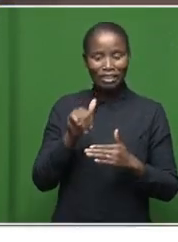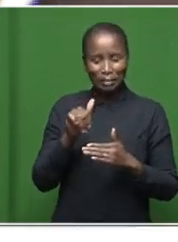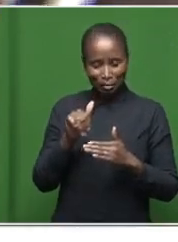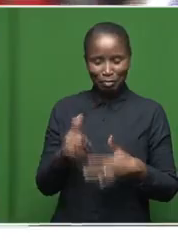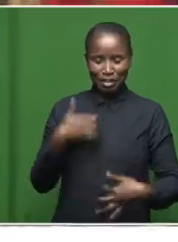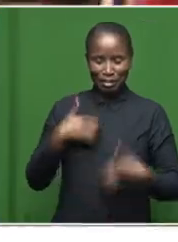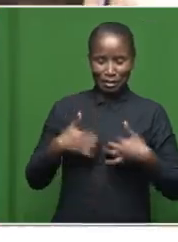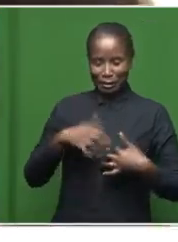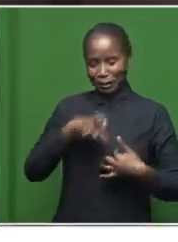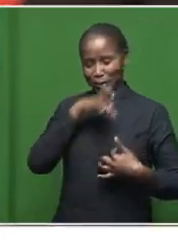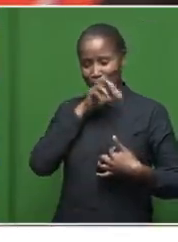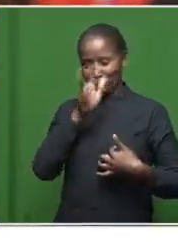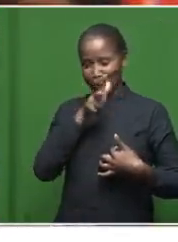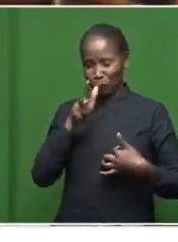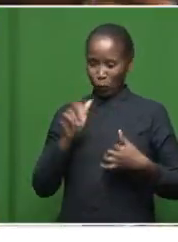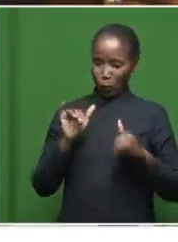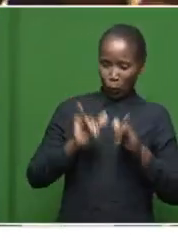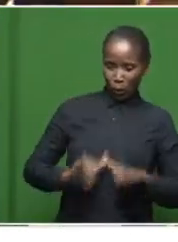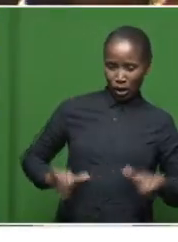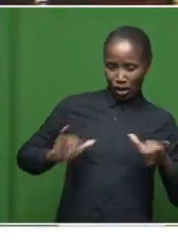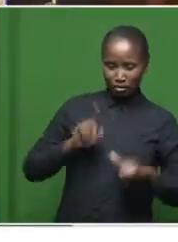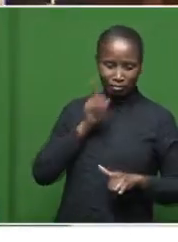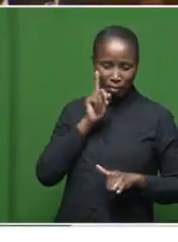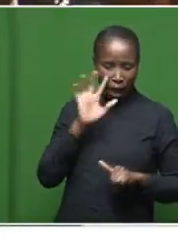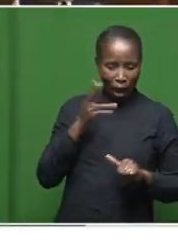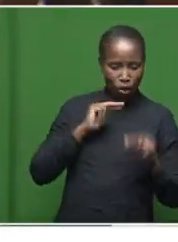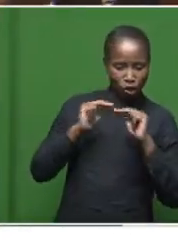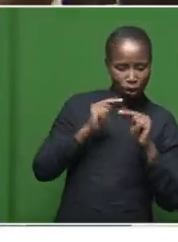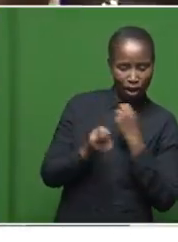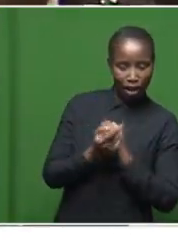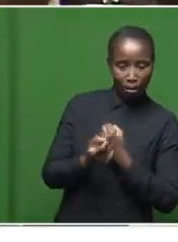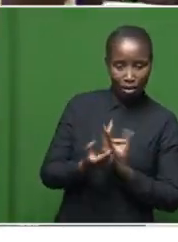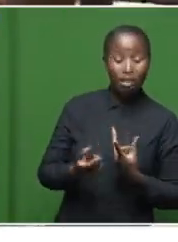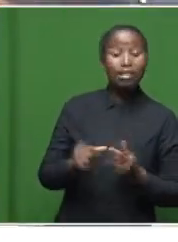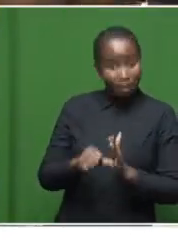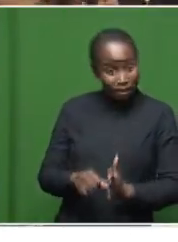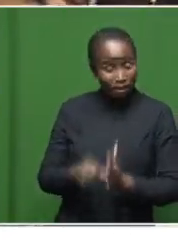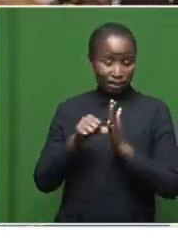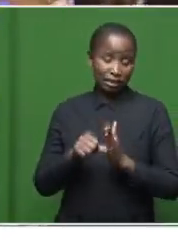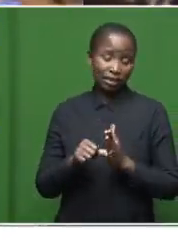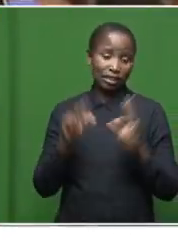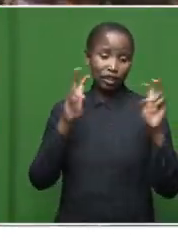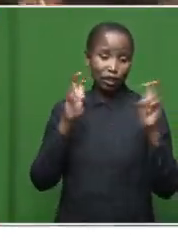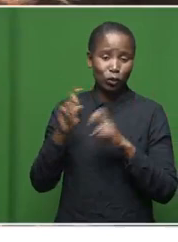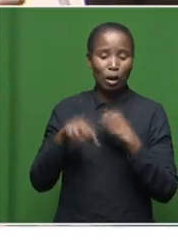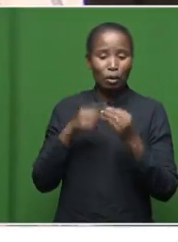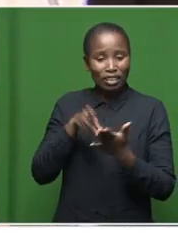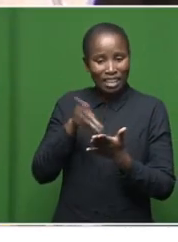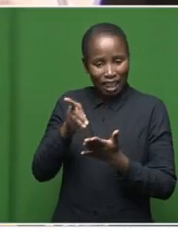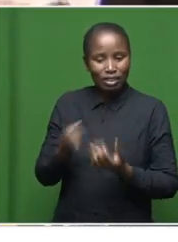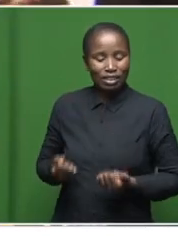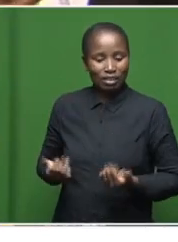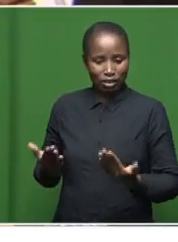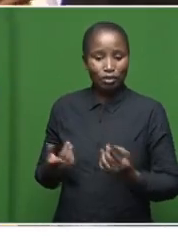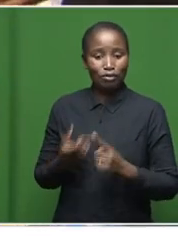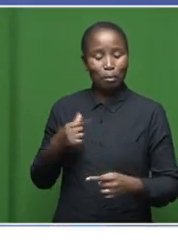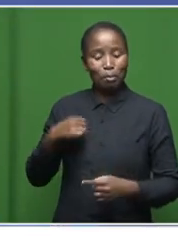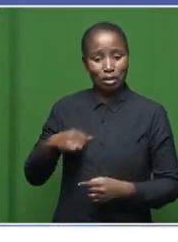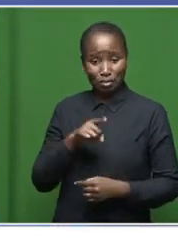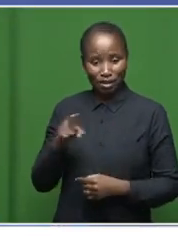as coalition negotiations unfolds, a key issue that will influence the delivery of services in municipalities.